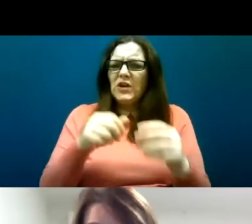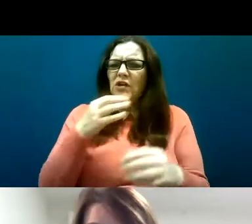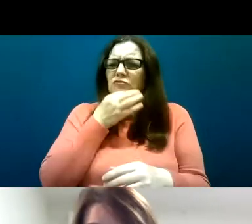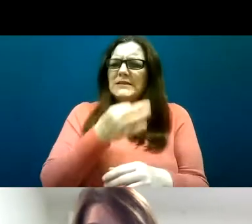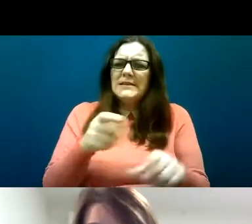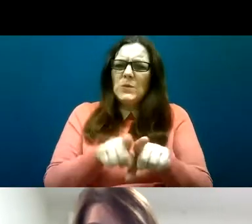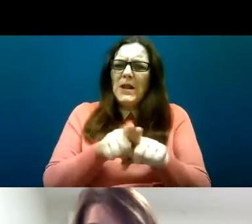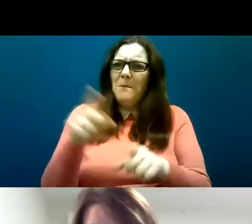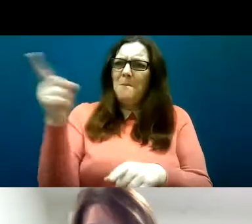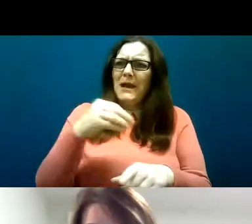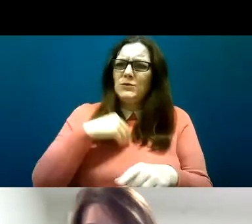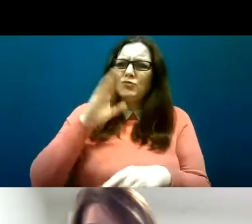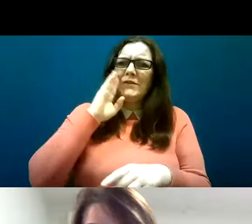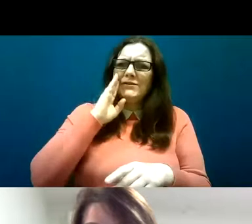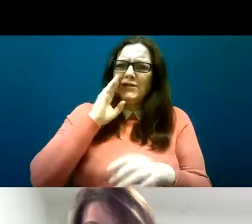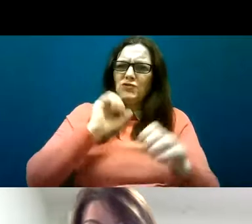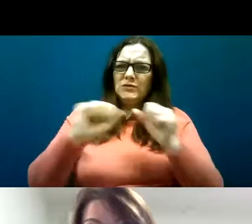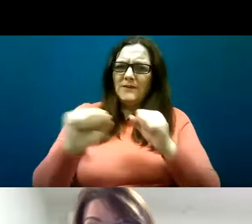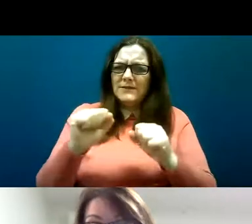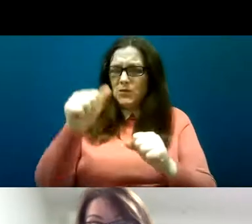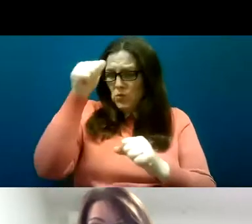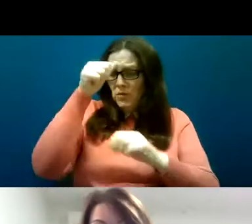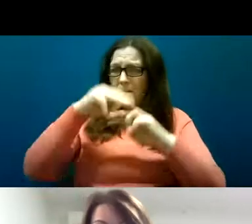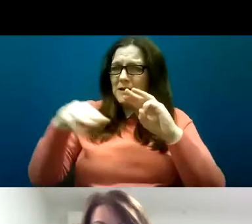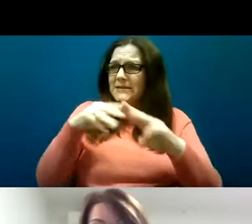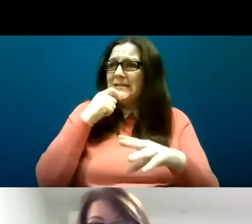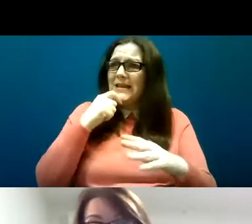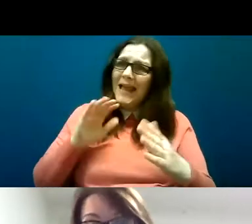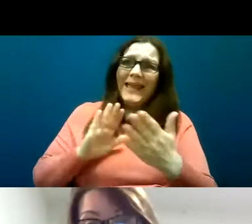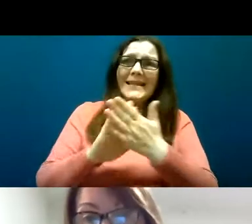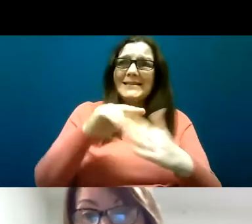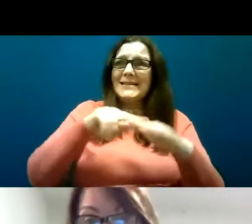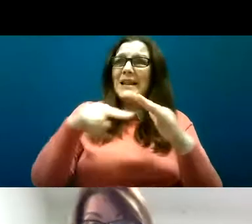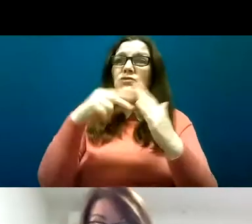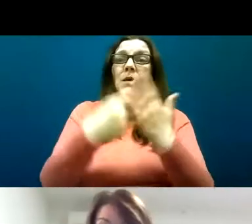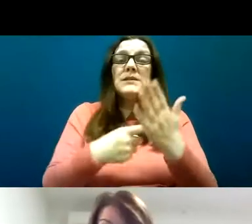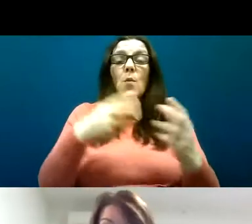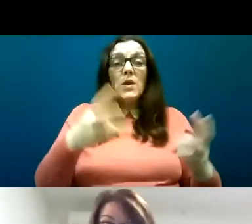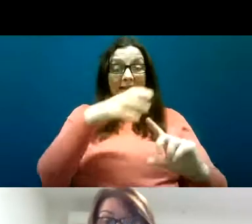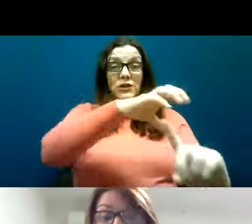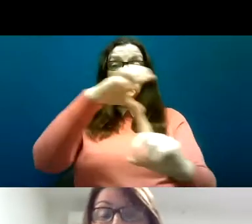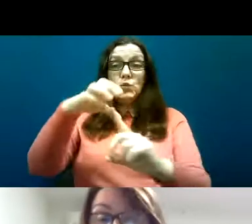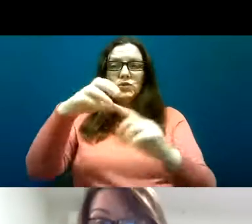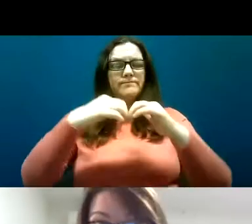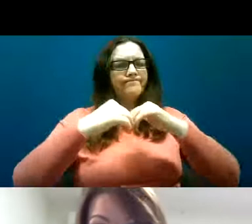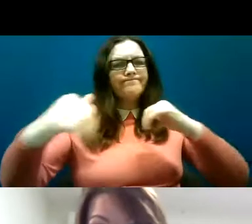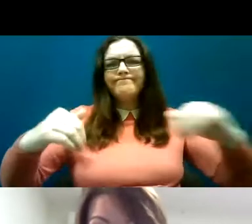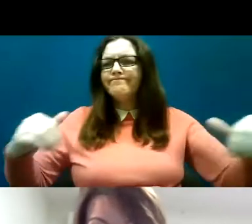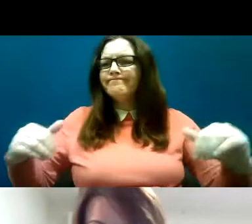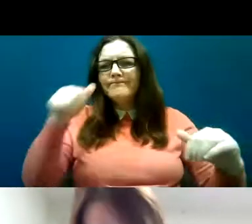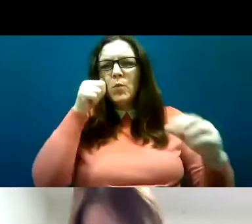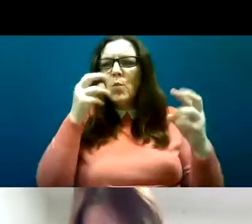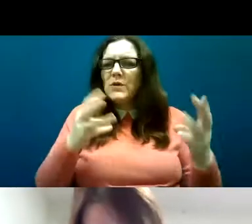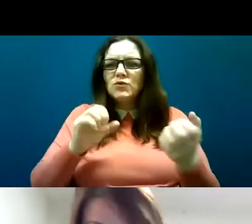residential services, which, as the Minister just said, is against national policy in terms of decongregating